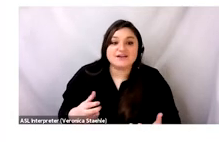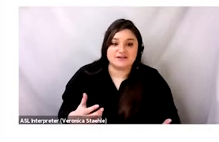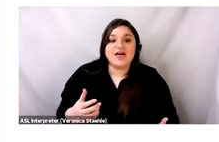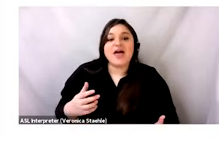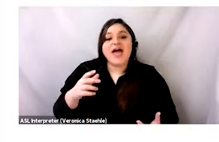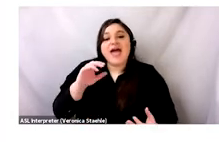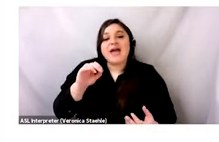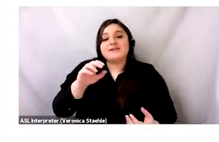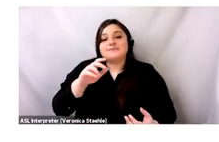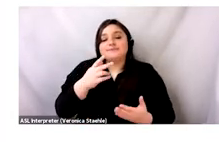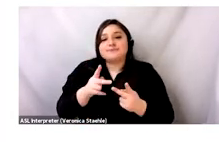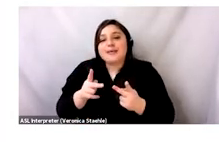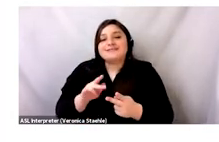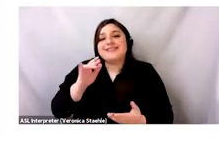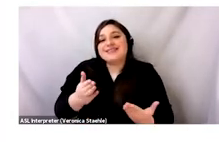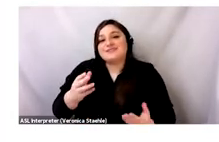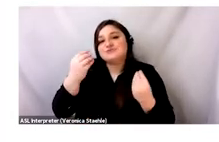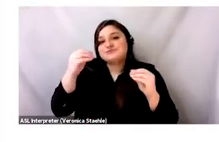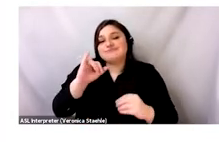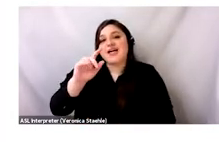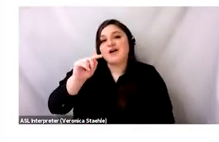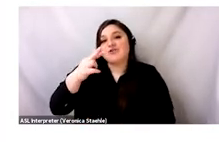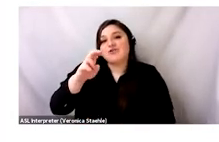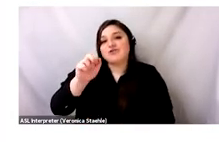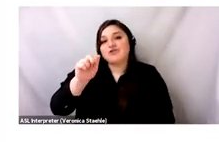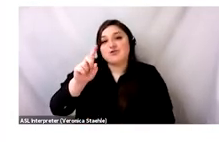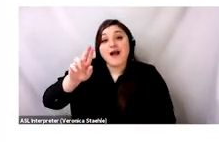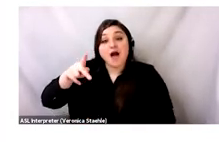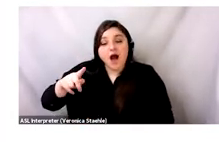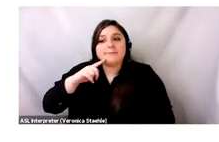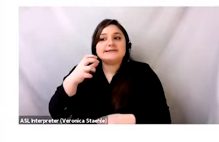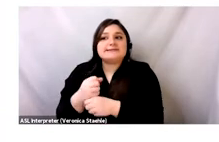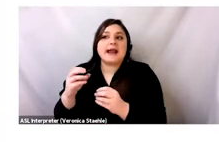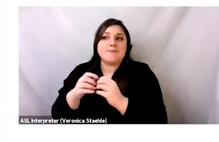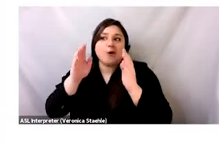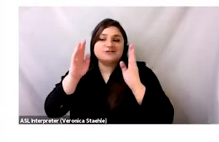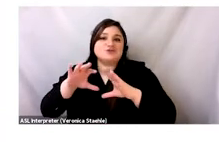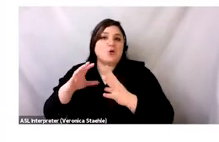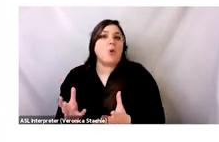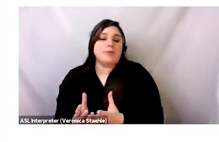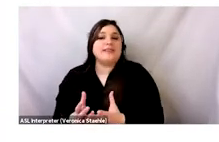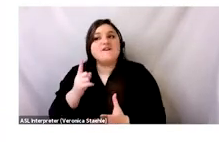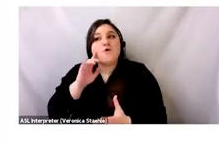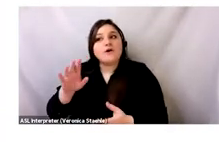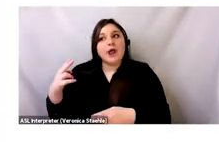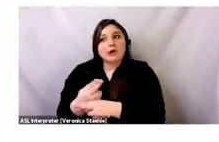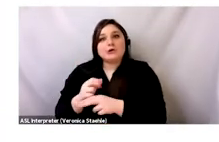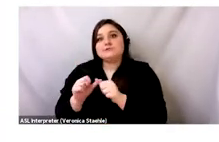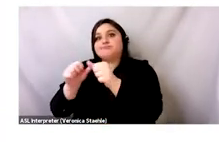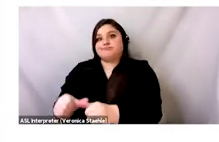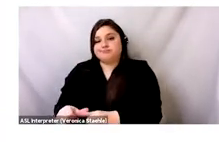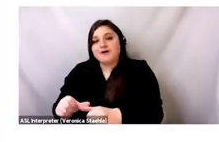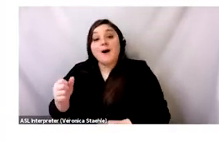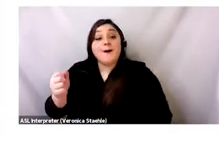-enabled resale platforms, you know, around the world, like ThredUp, they're attracting investors and, you know, a lot of media attention globally